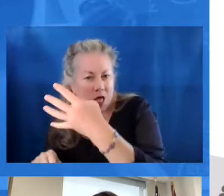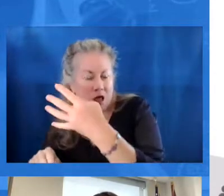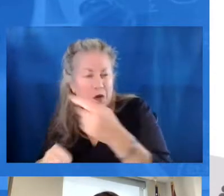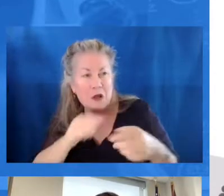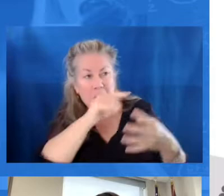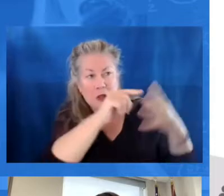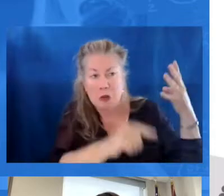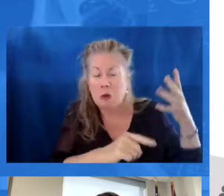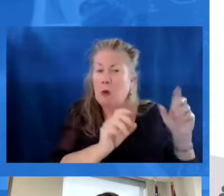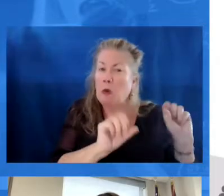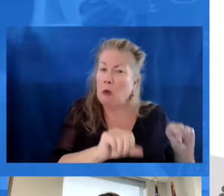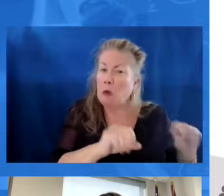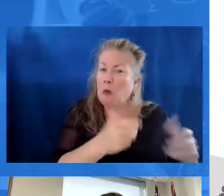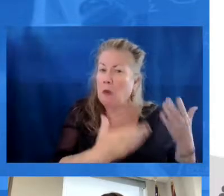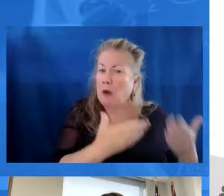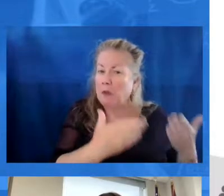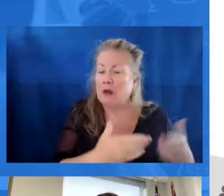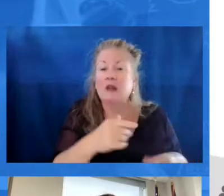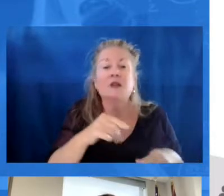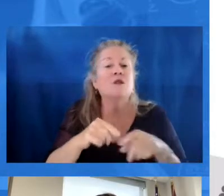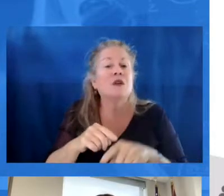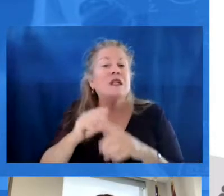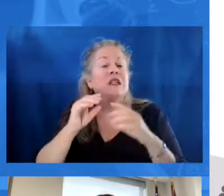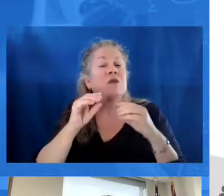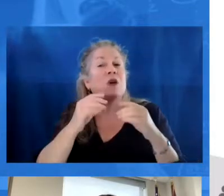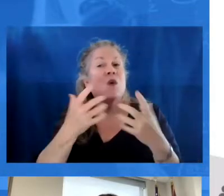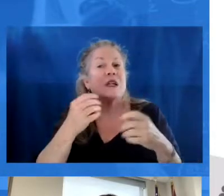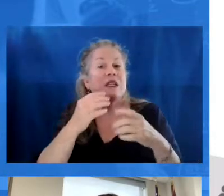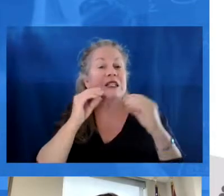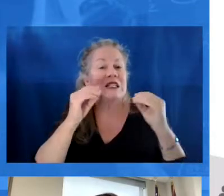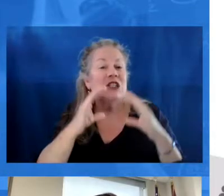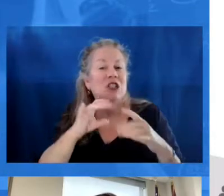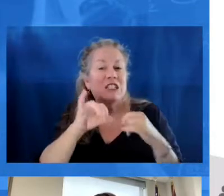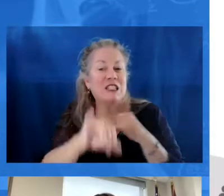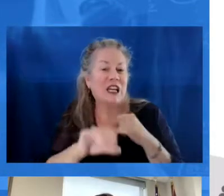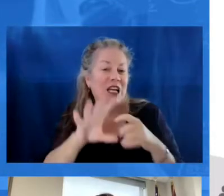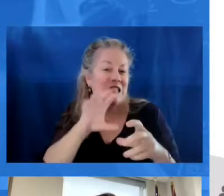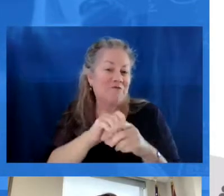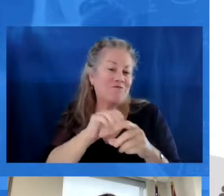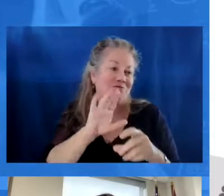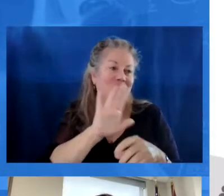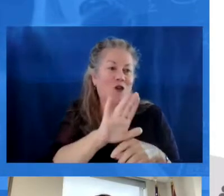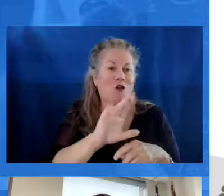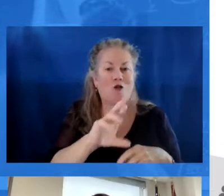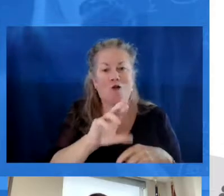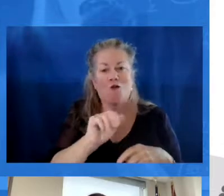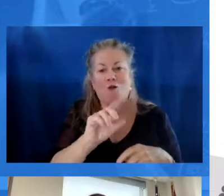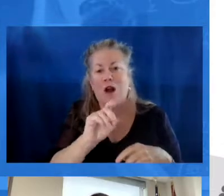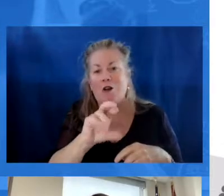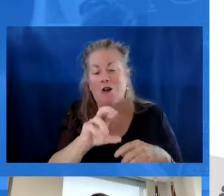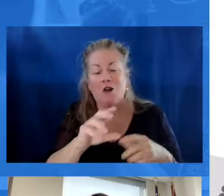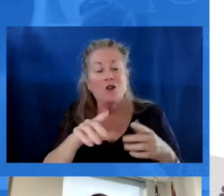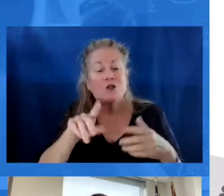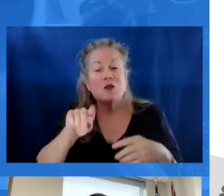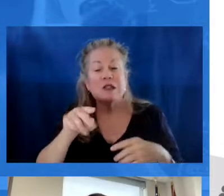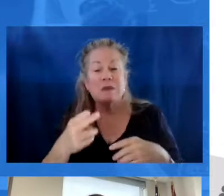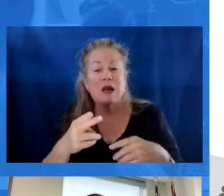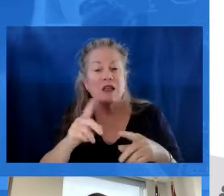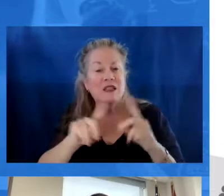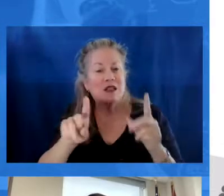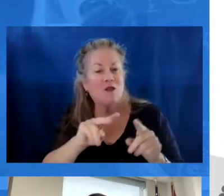eliminate options and choices. We want to ensure that teaching stays on their radar. And so introducing this pathway